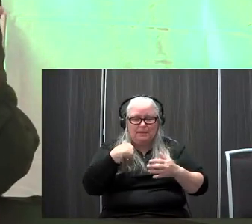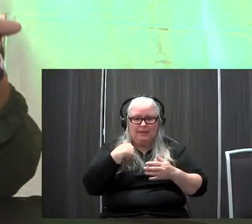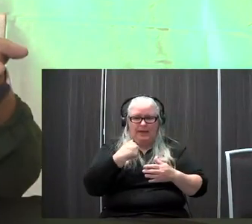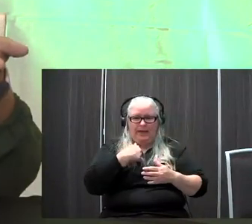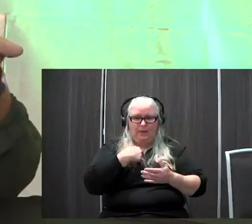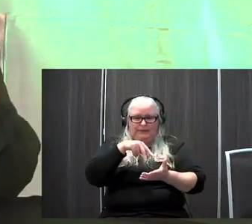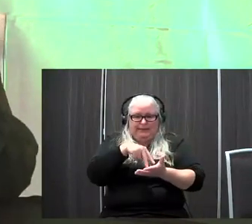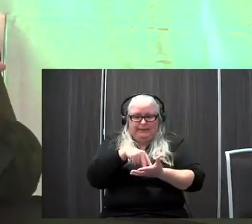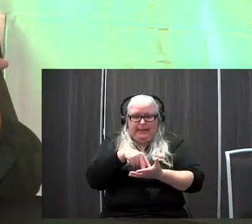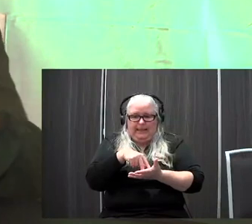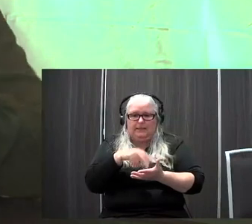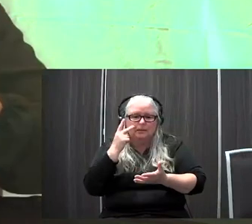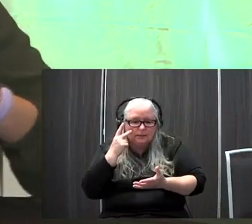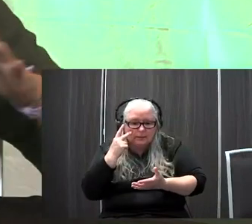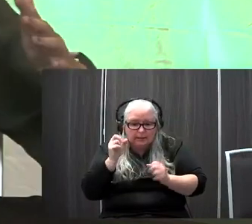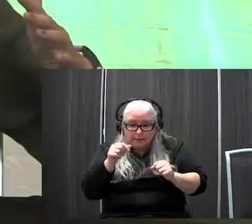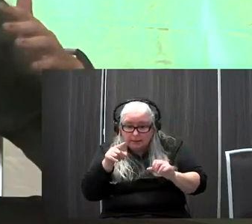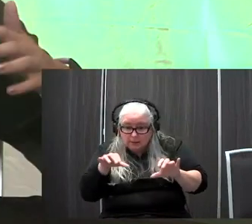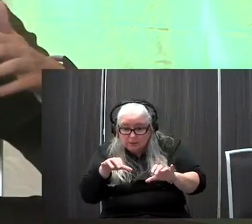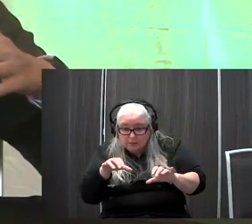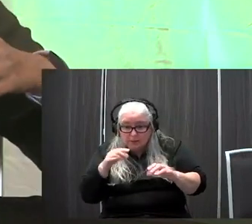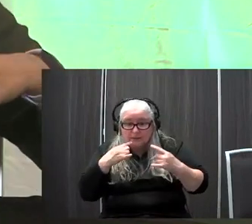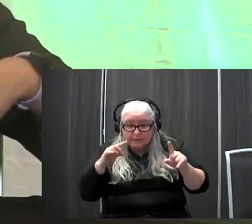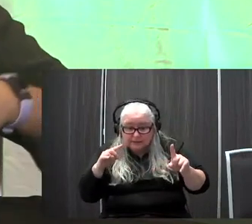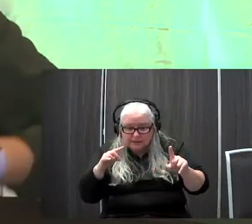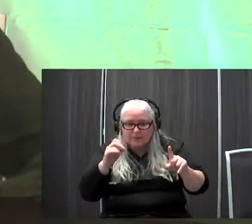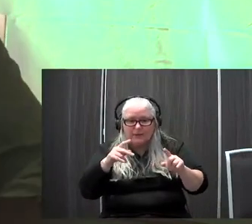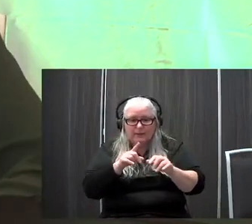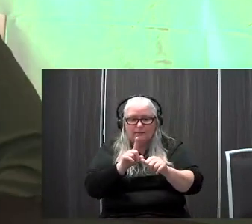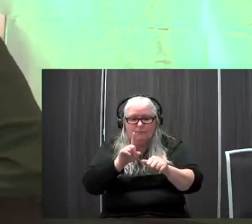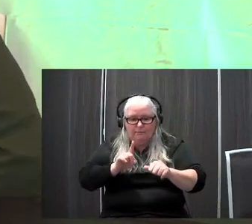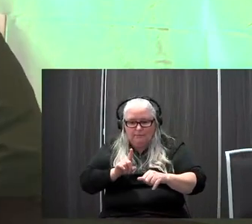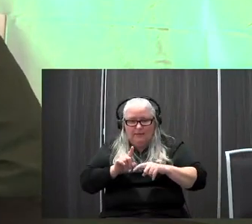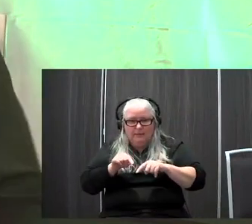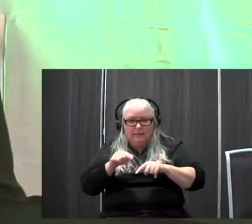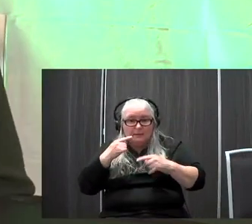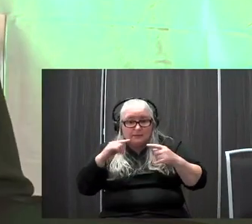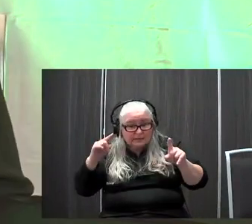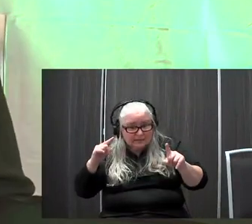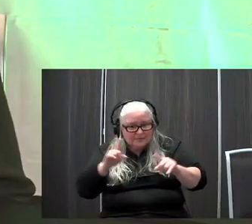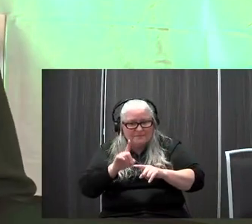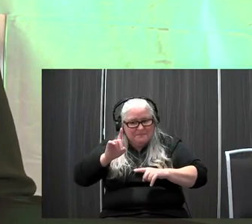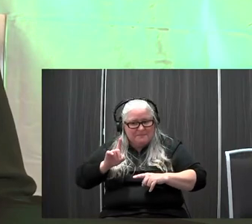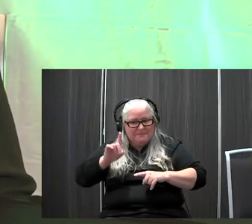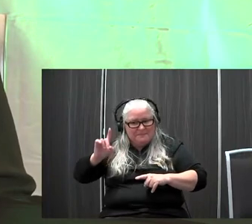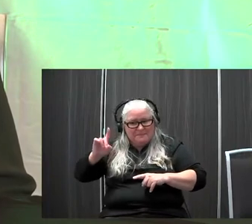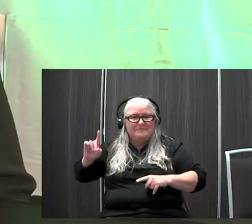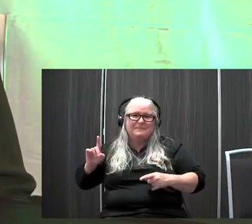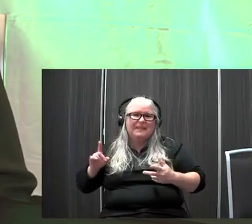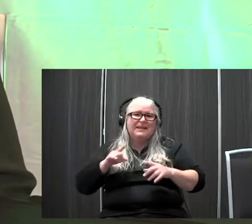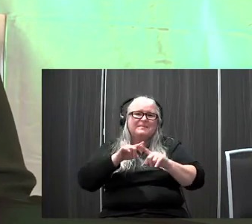and then you see that he can do it. Okay. I, you know, so then you a little bit further back and things like that. Um, but he's had two